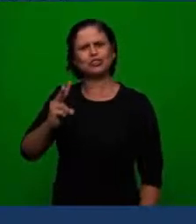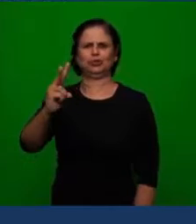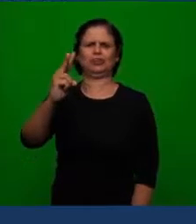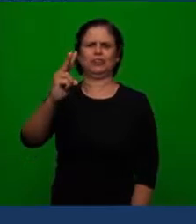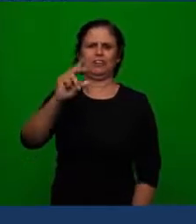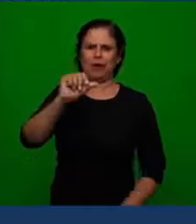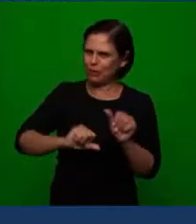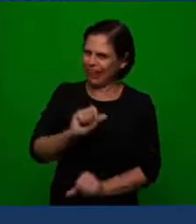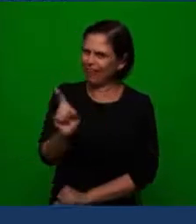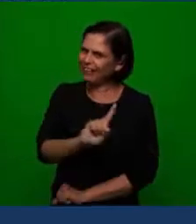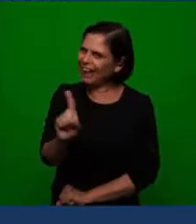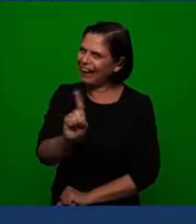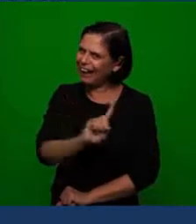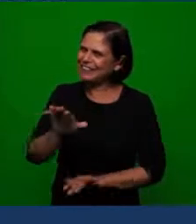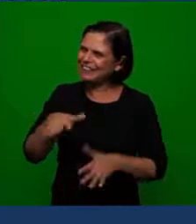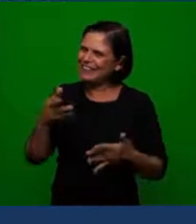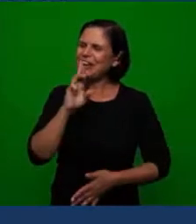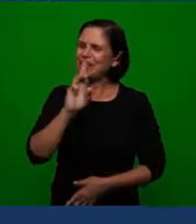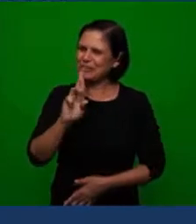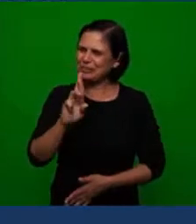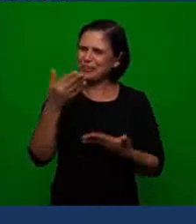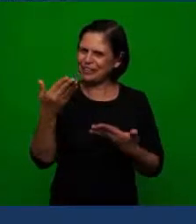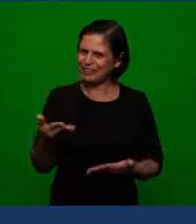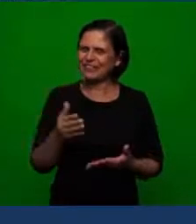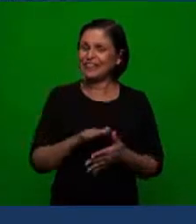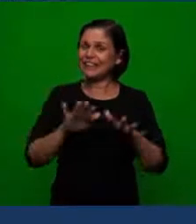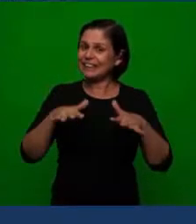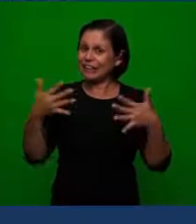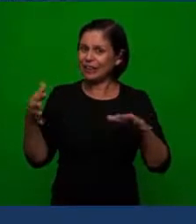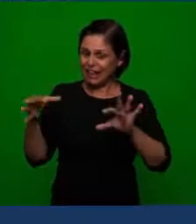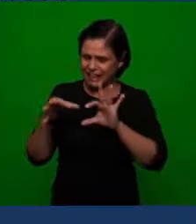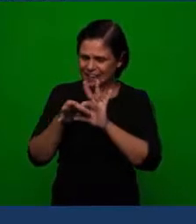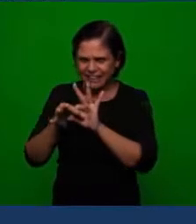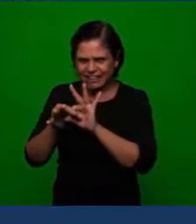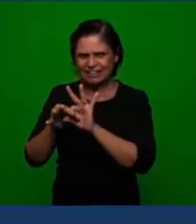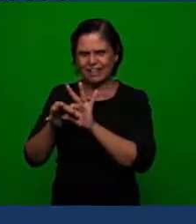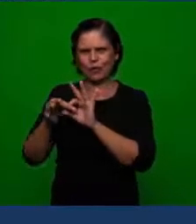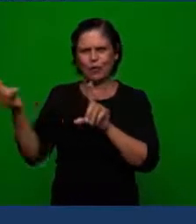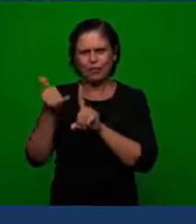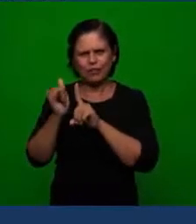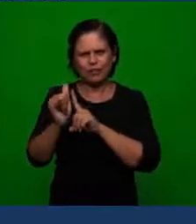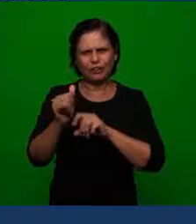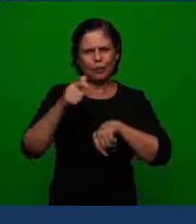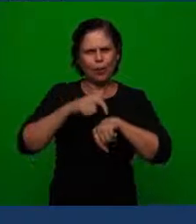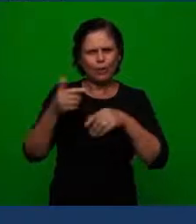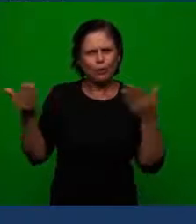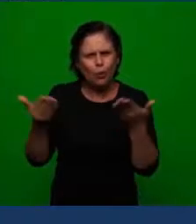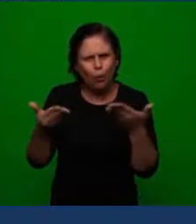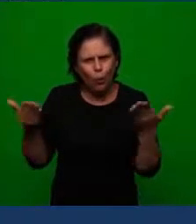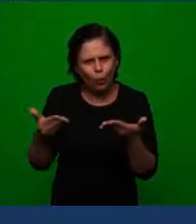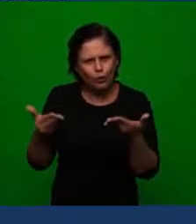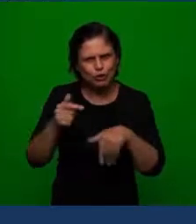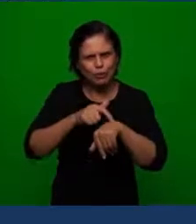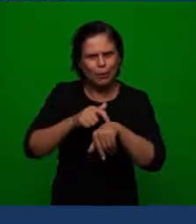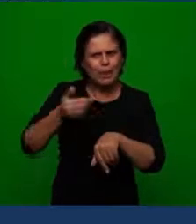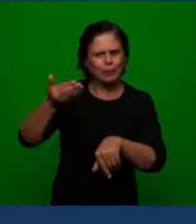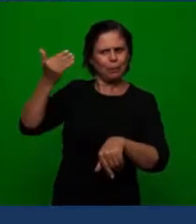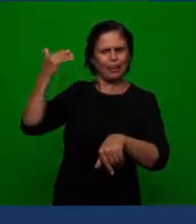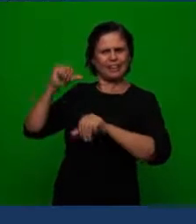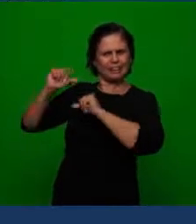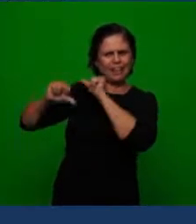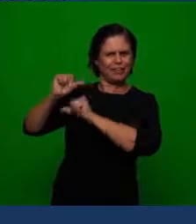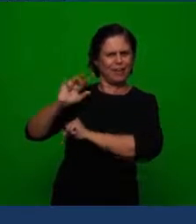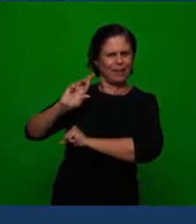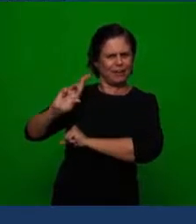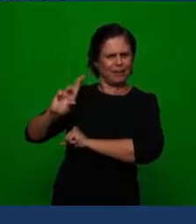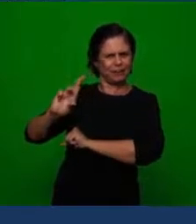prevailing so the answer is that so in this prophetical link between the moment that we are leaving and the